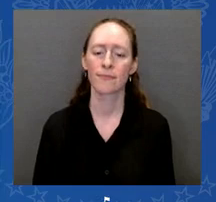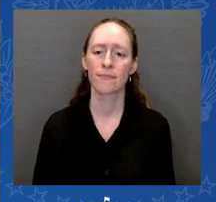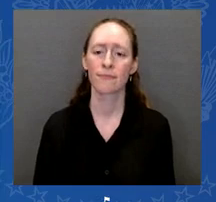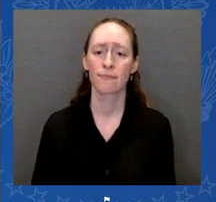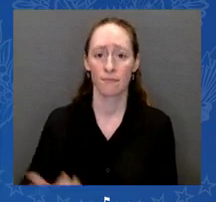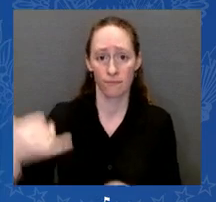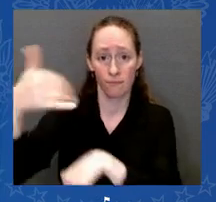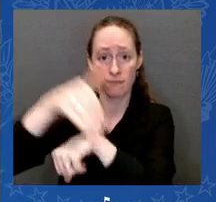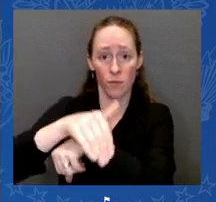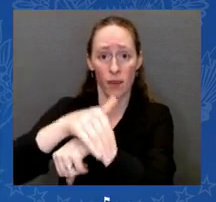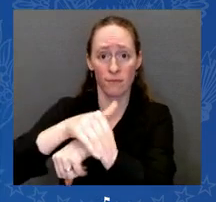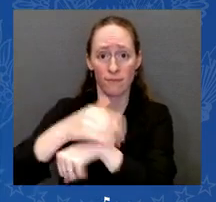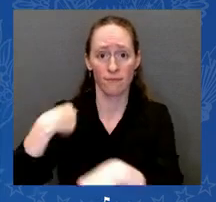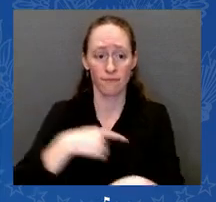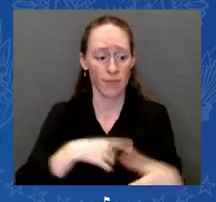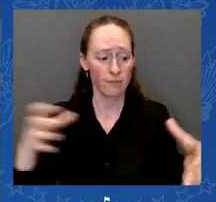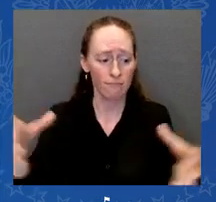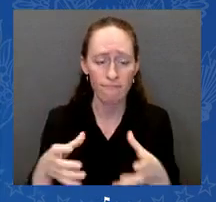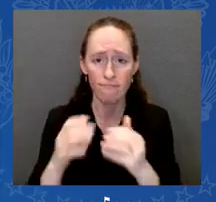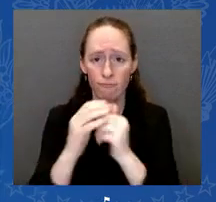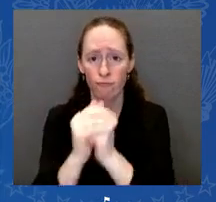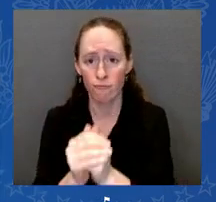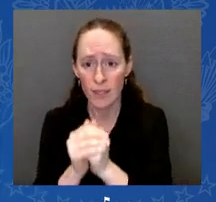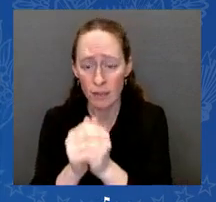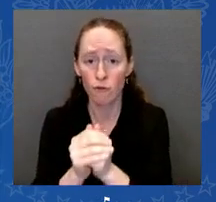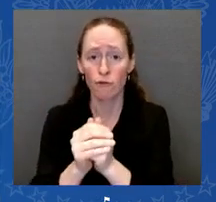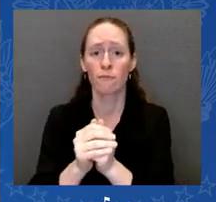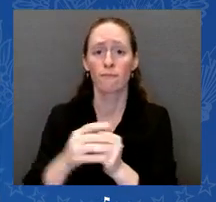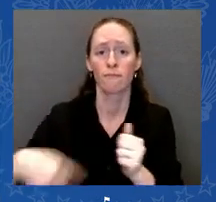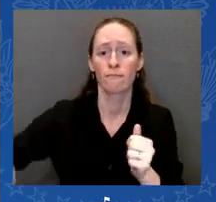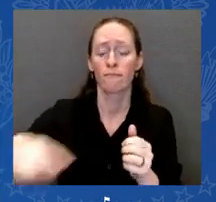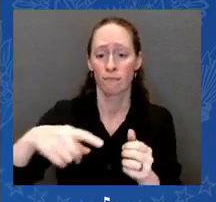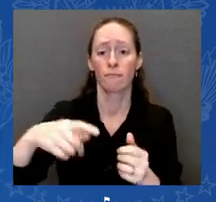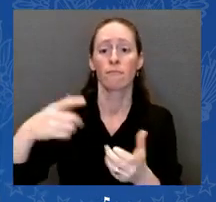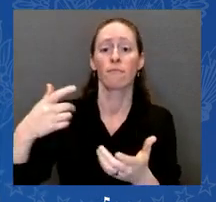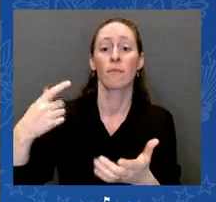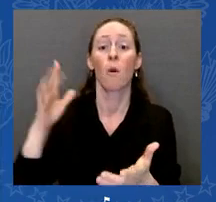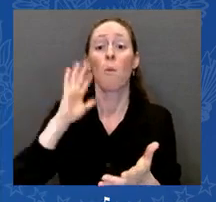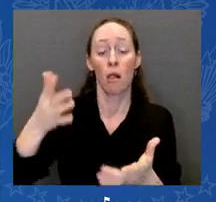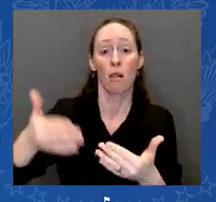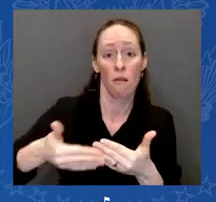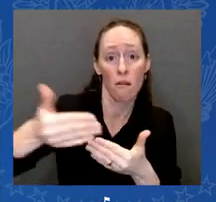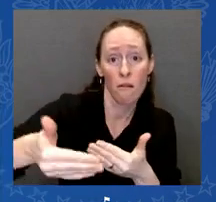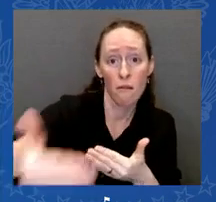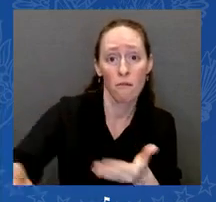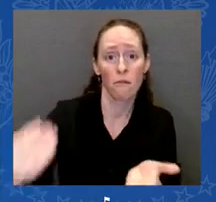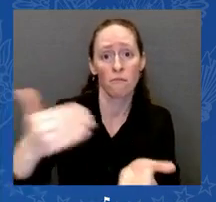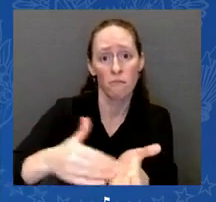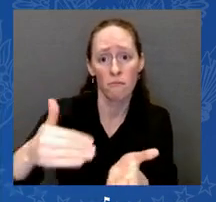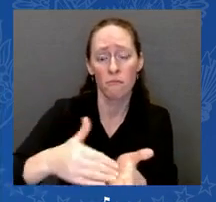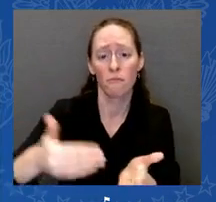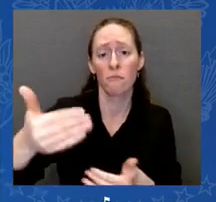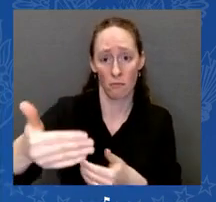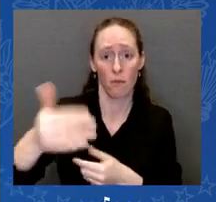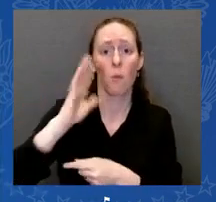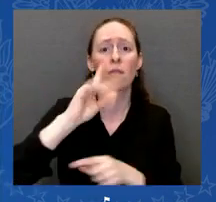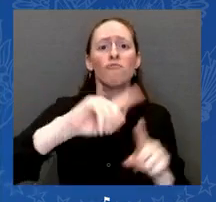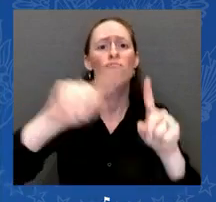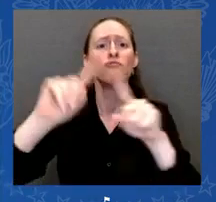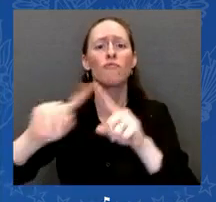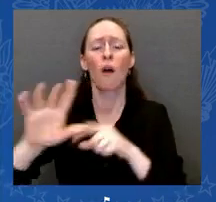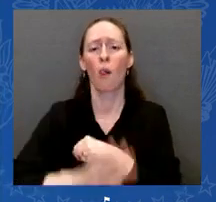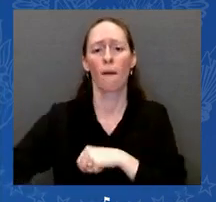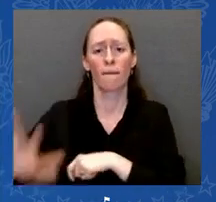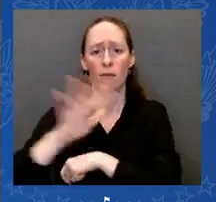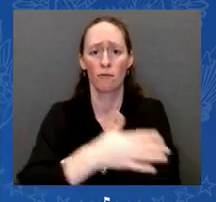America during the month of December. We thank all our partners for hosting the local vigils to support the